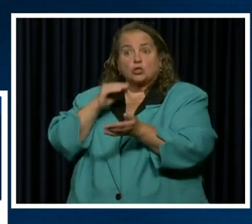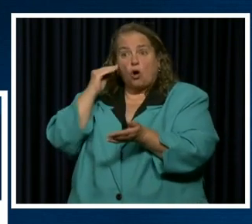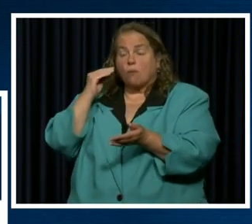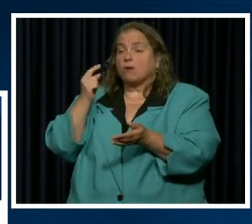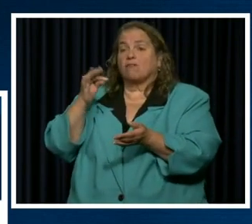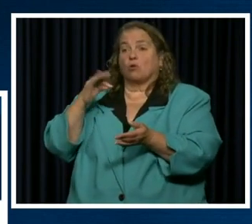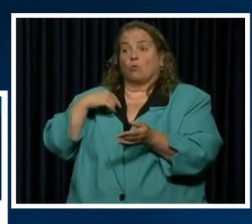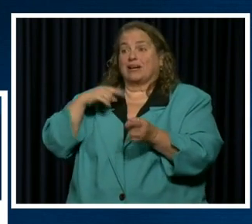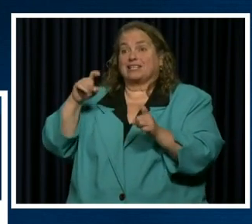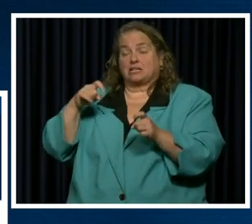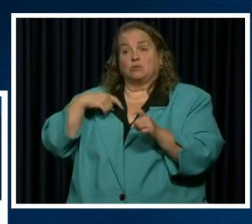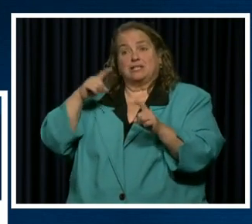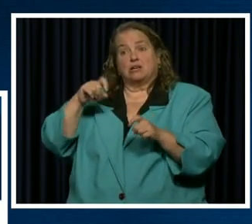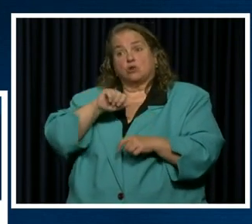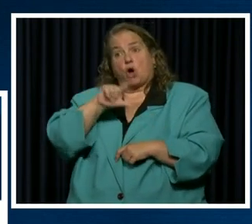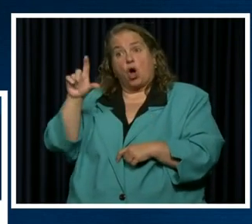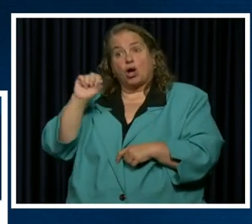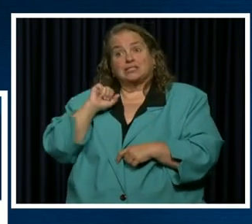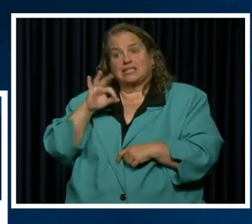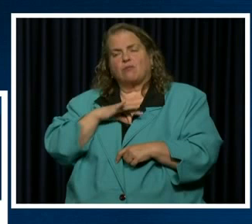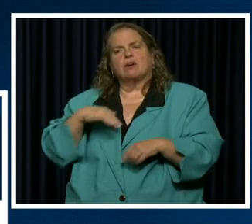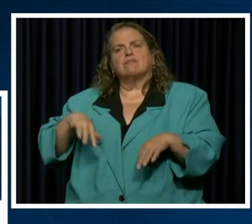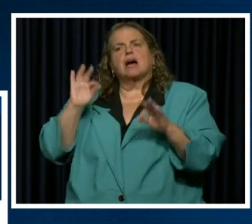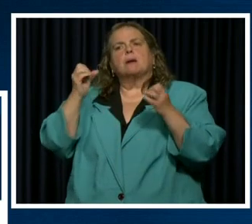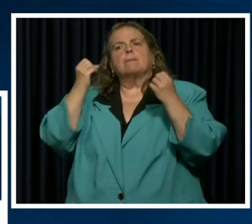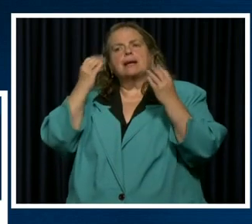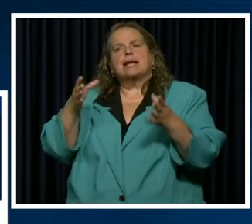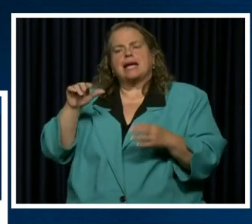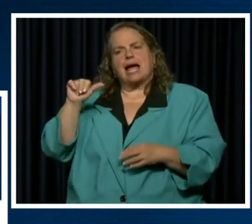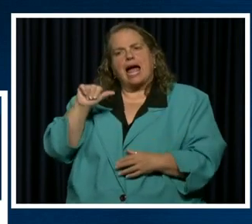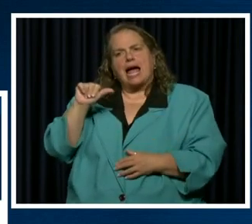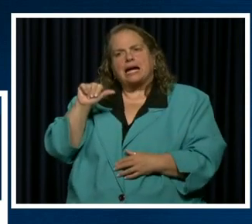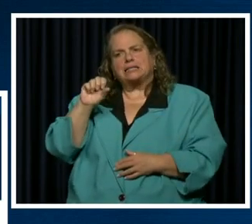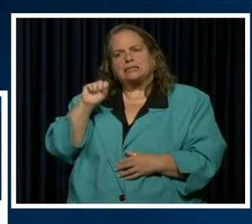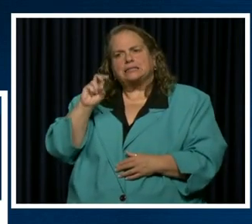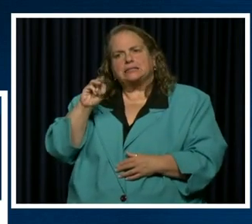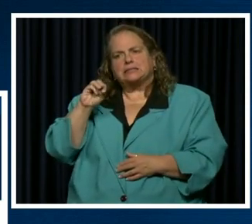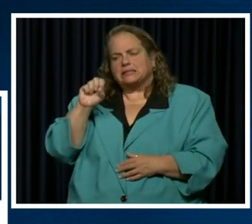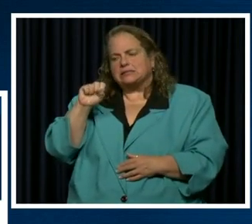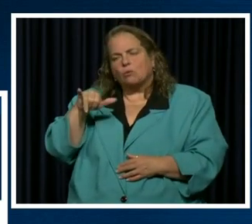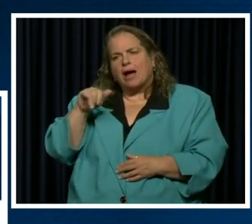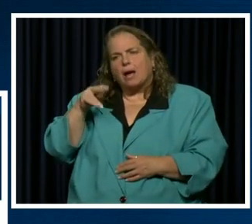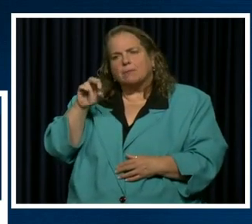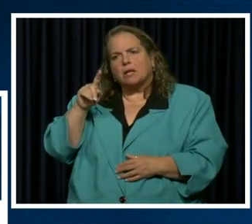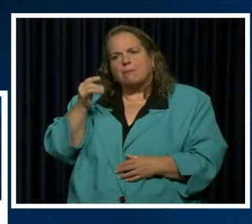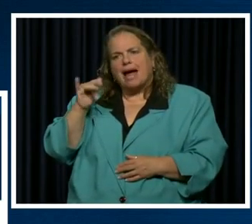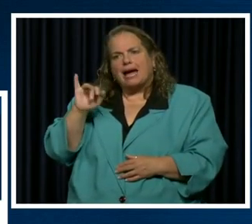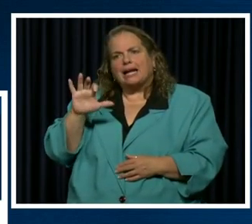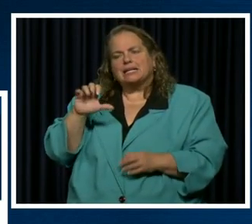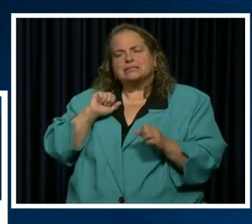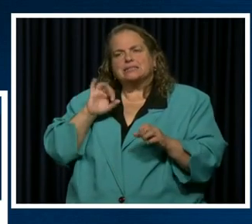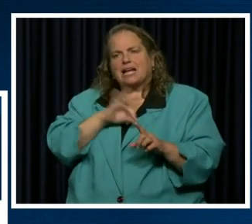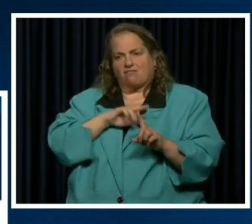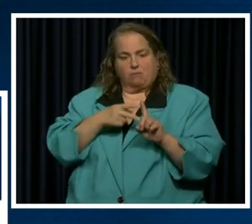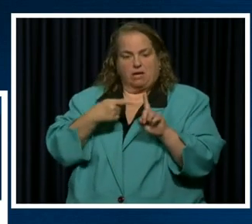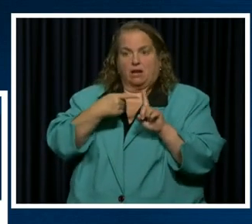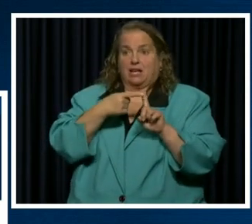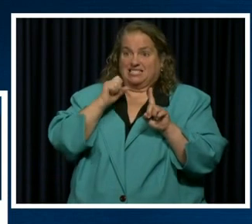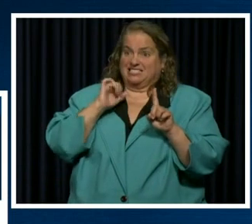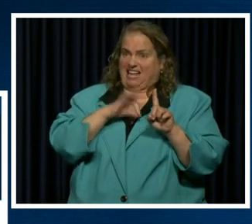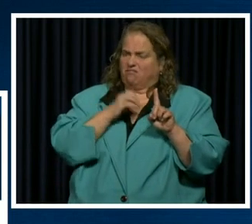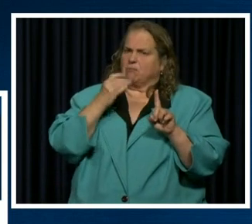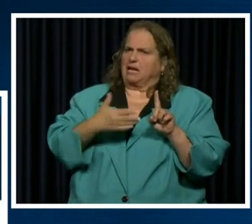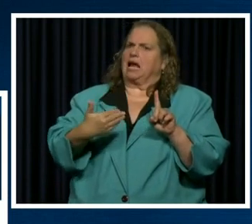test all the staff, we have a lot of asymptomatic staff, which makes it really important that we test to make sure we're not further spreading